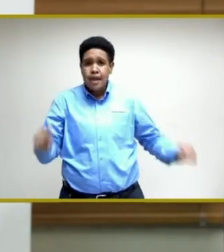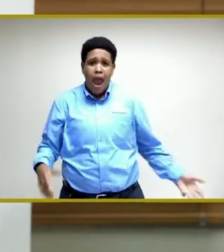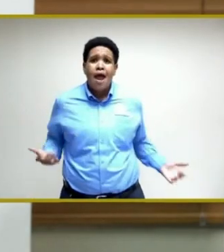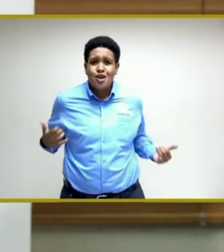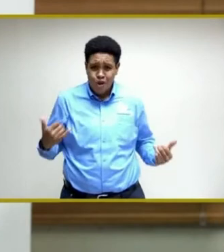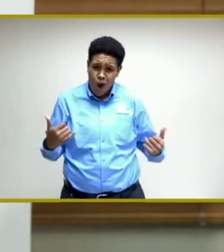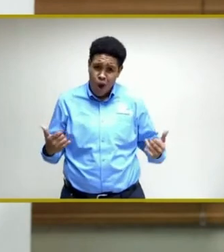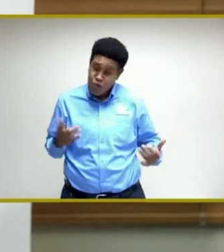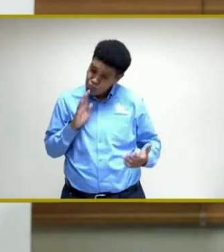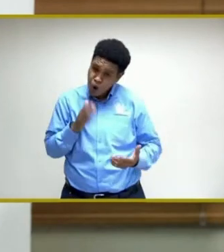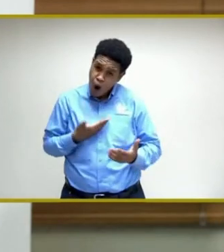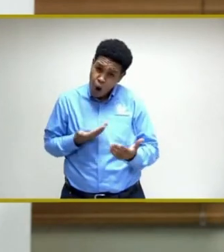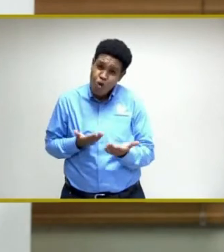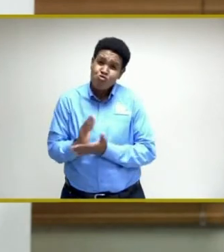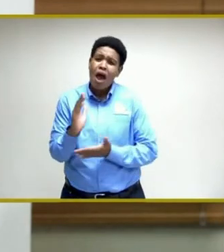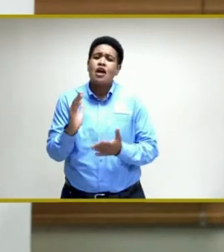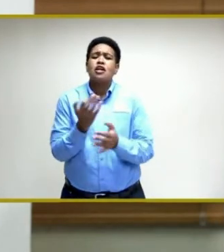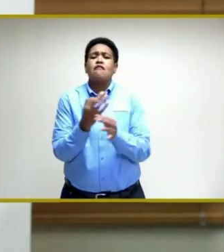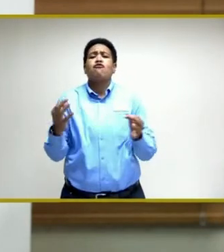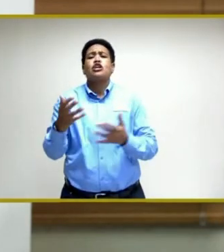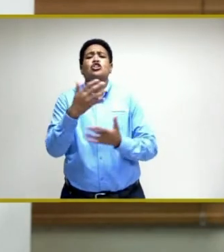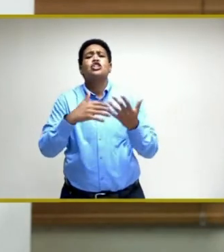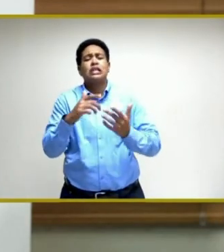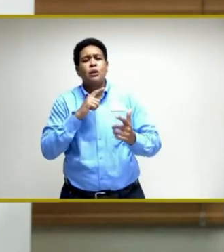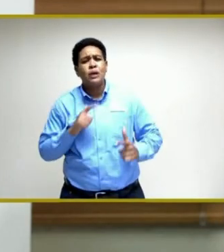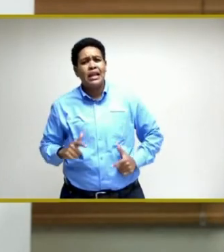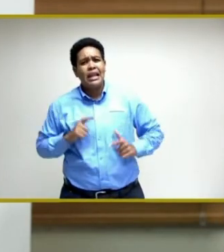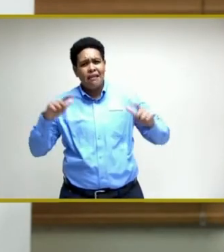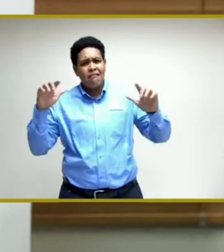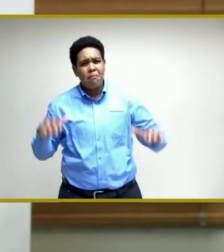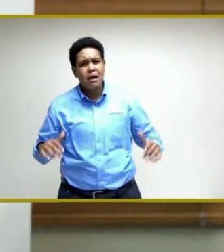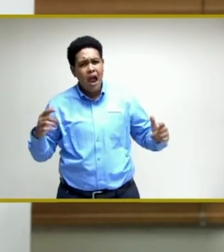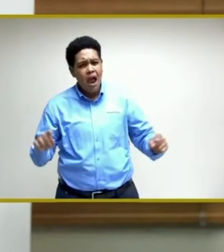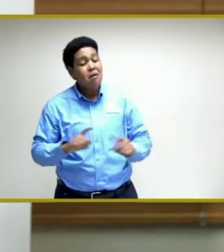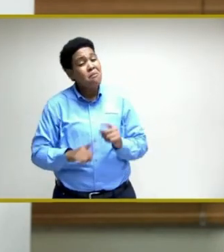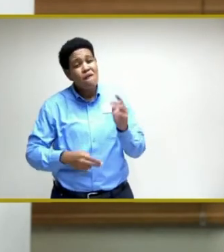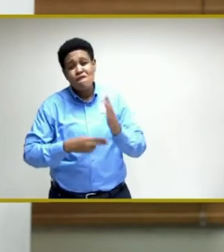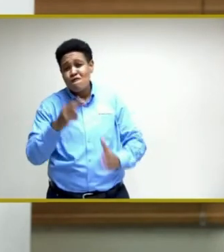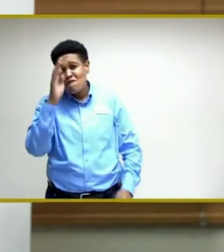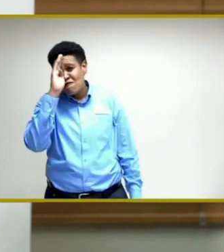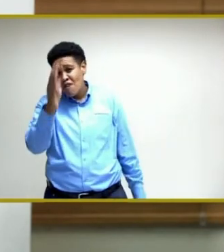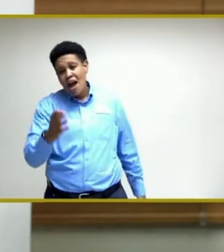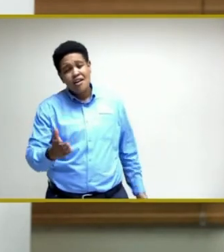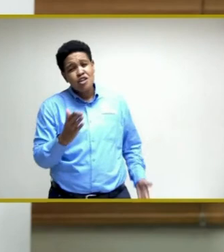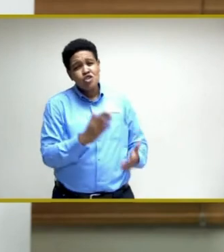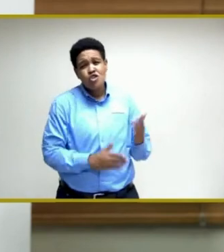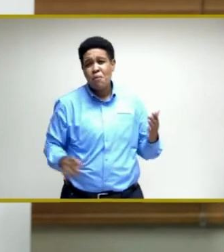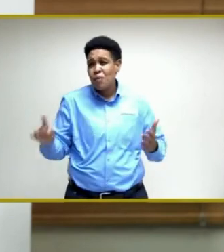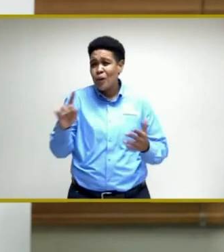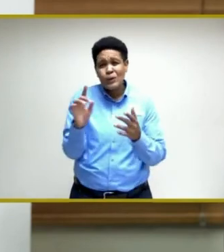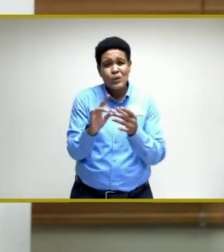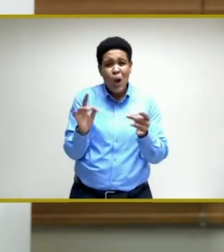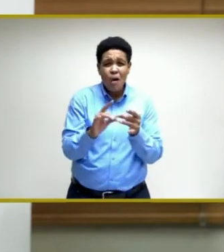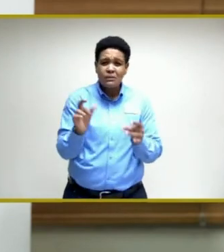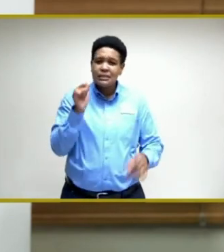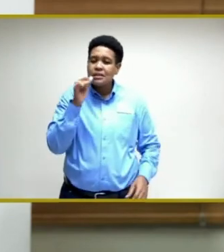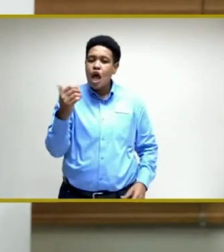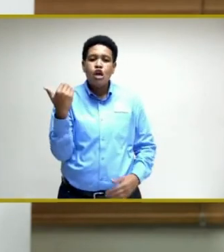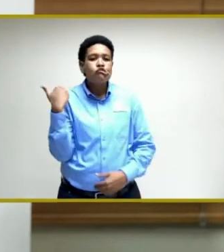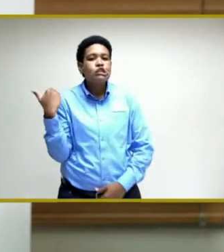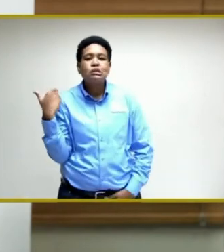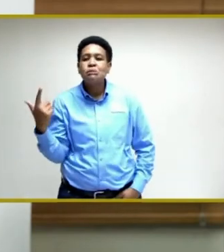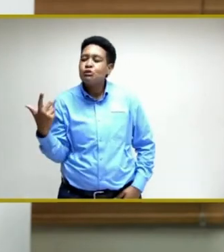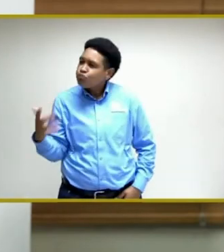so to do in this very free society that we live in. But, frankly speaking, some of those comments are downright irresponsible